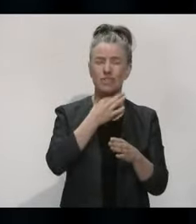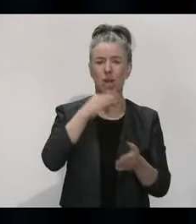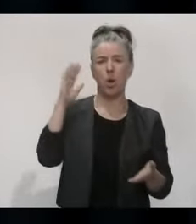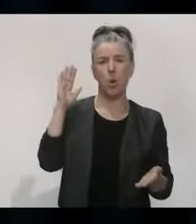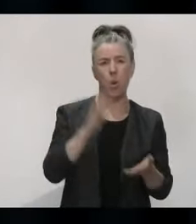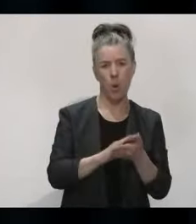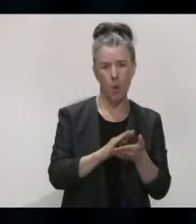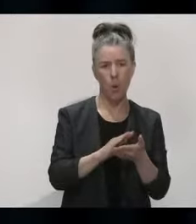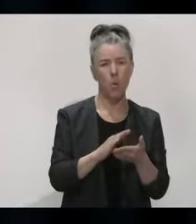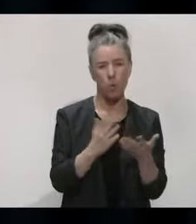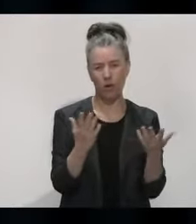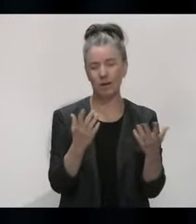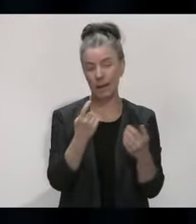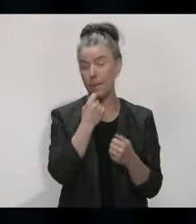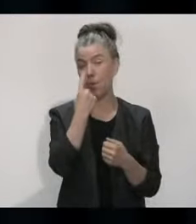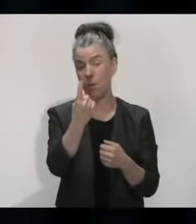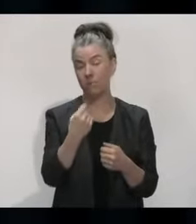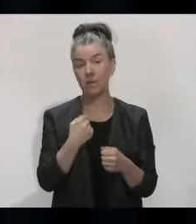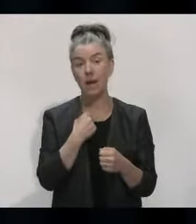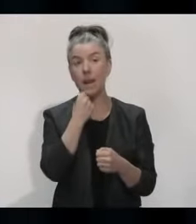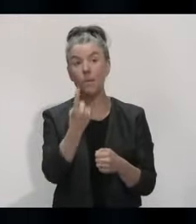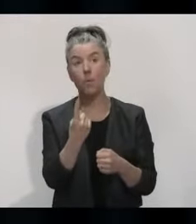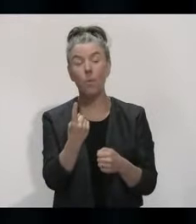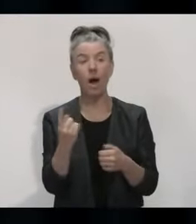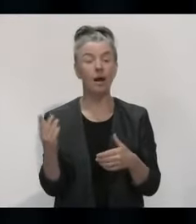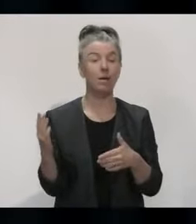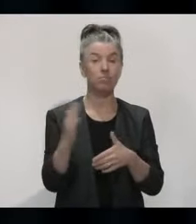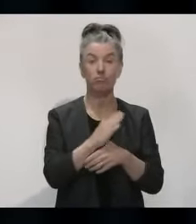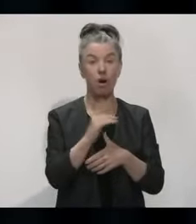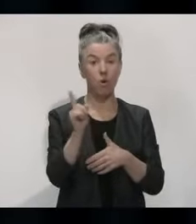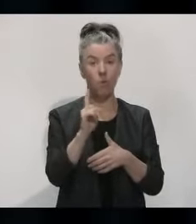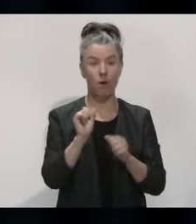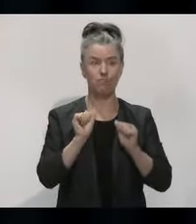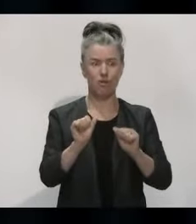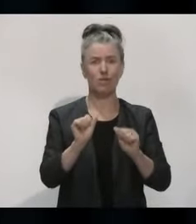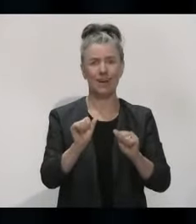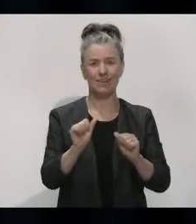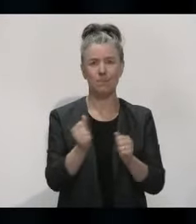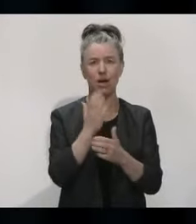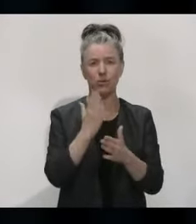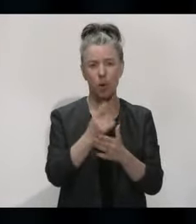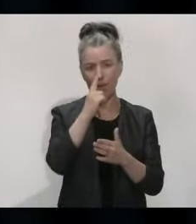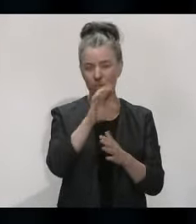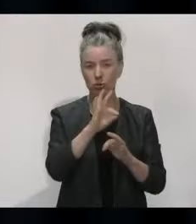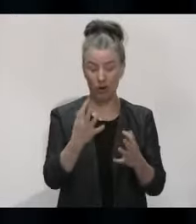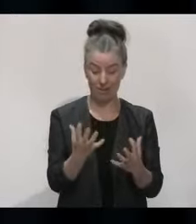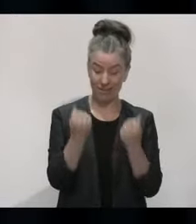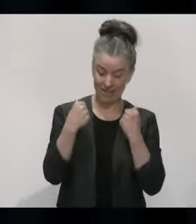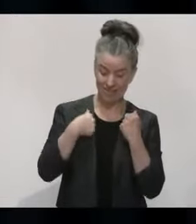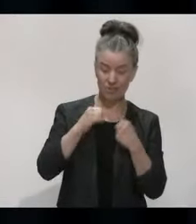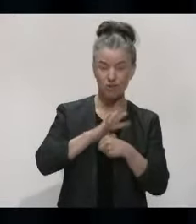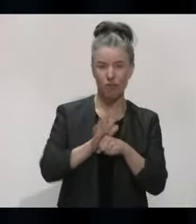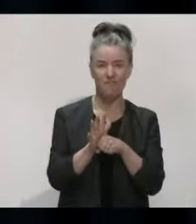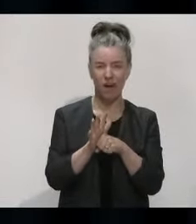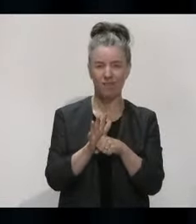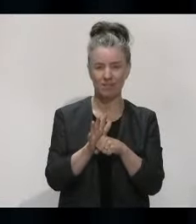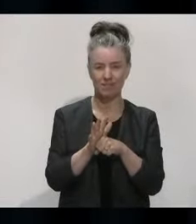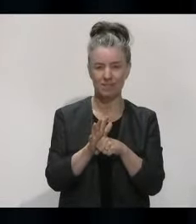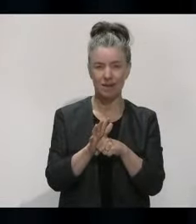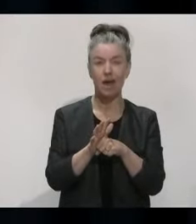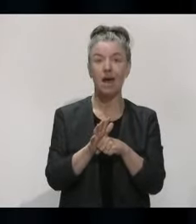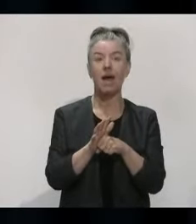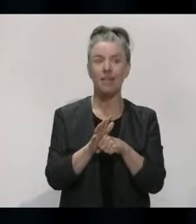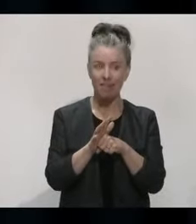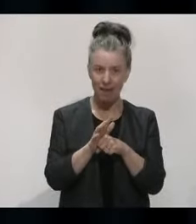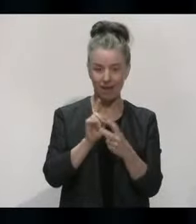Our first priority there is protection first, which is to make sure that people don't get COVID-19 in the first place. And then